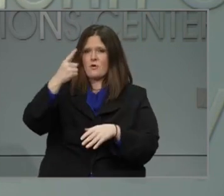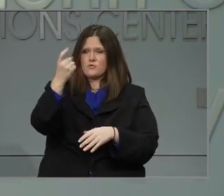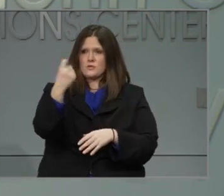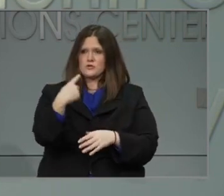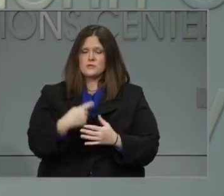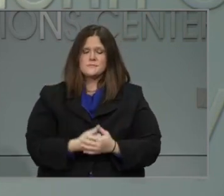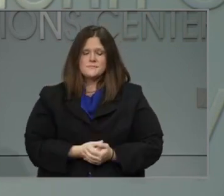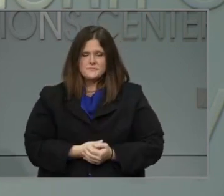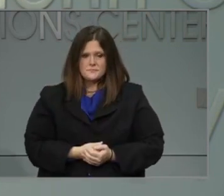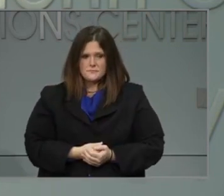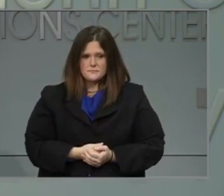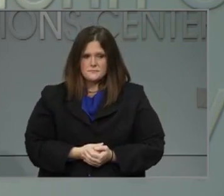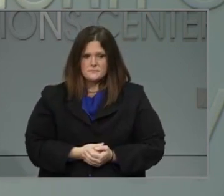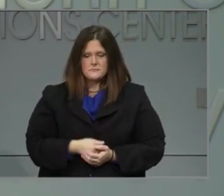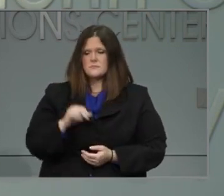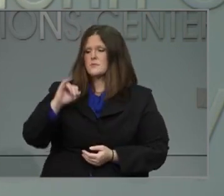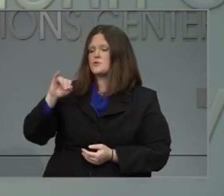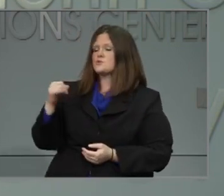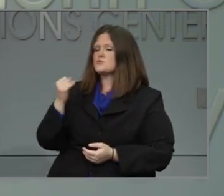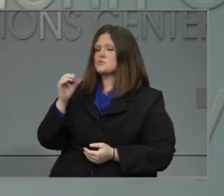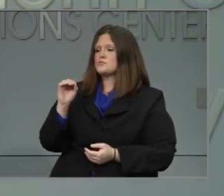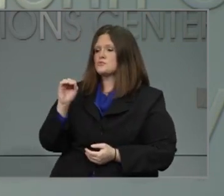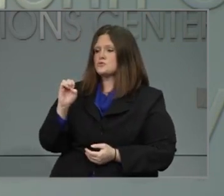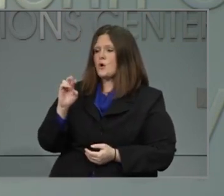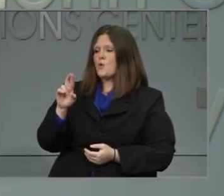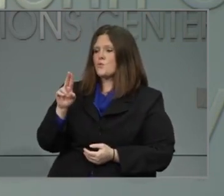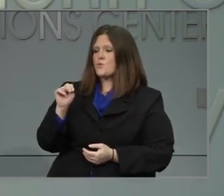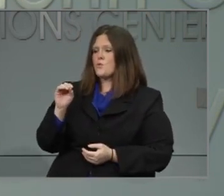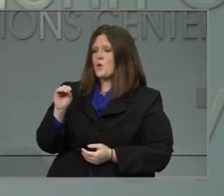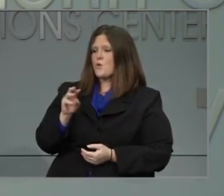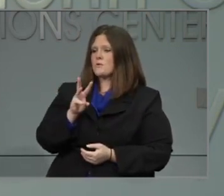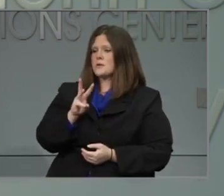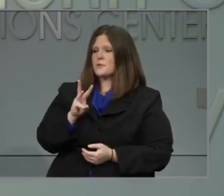Our first question is from Joe Bruno with WSOC.